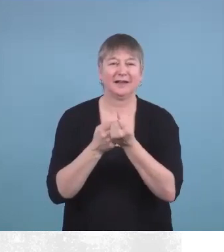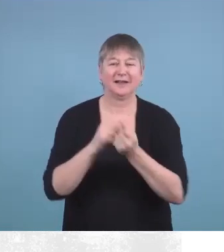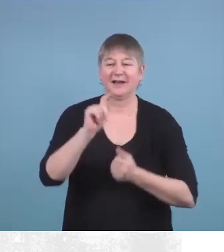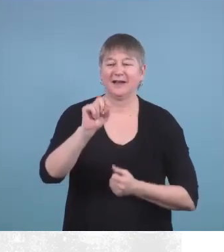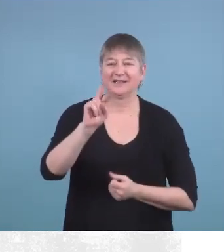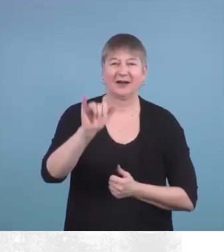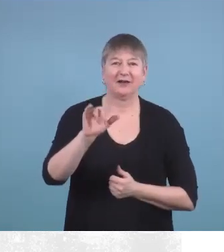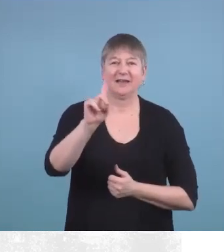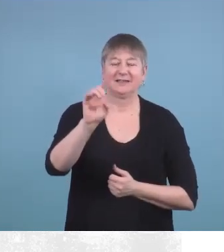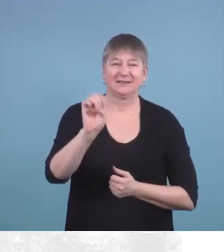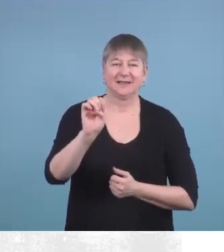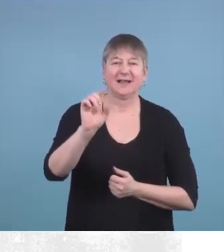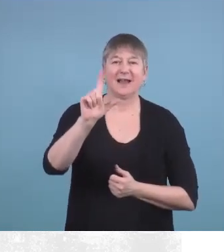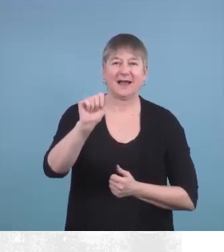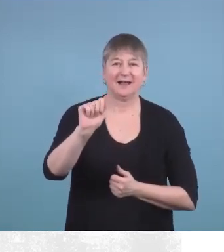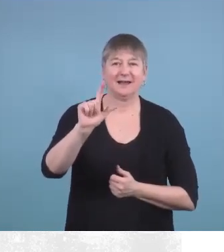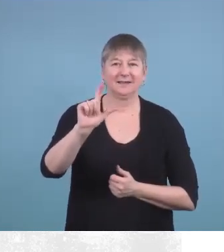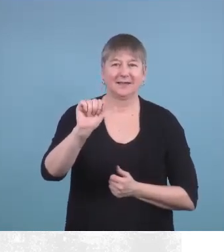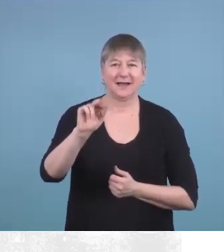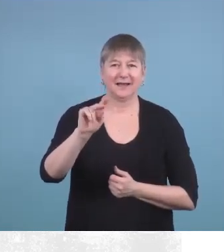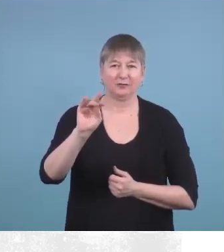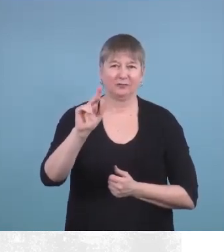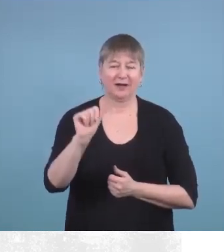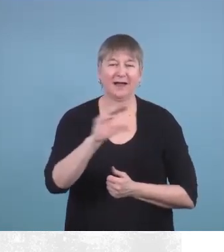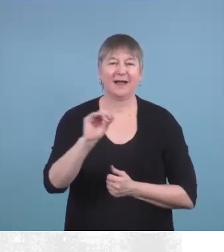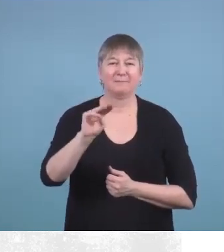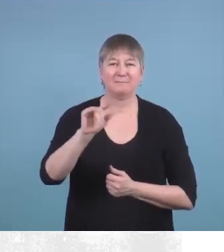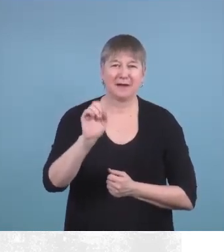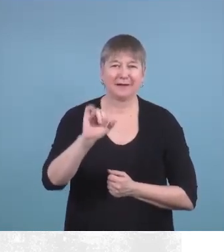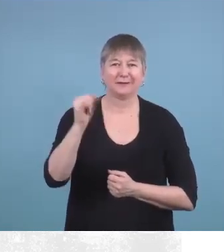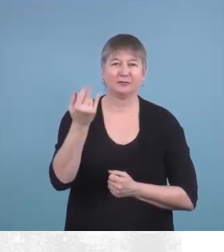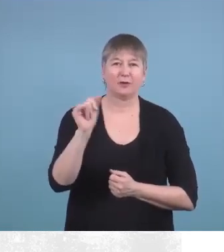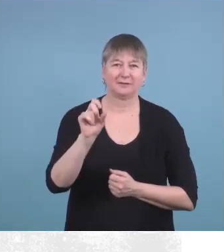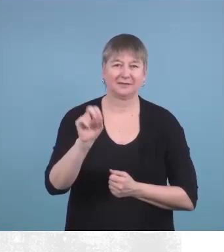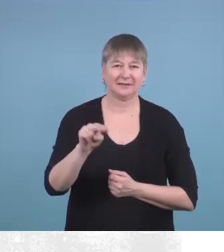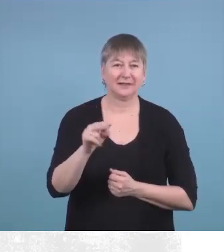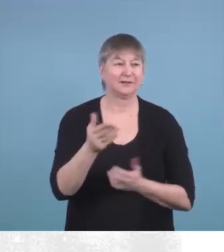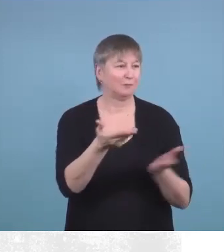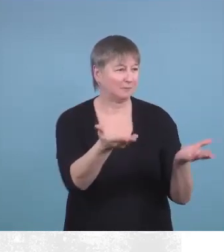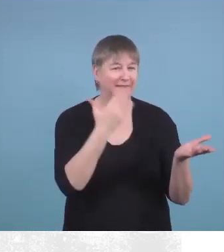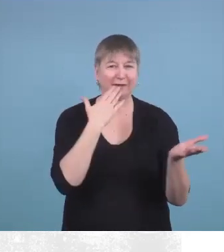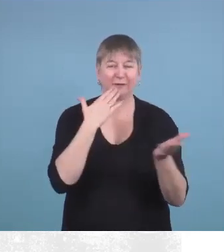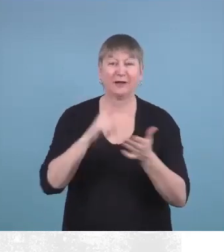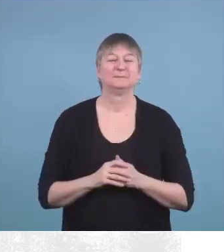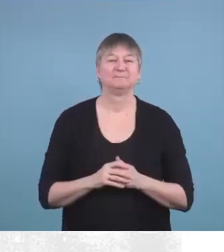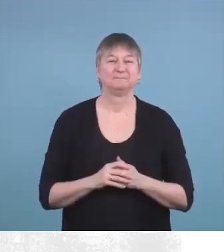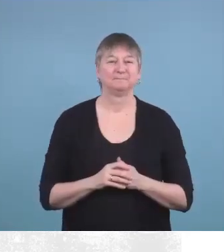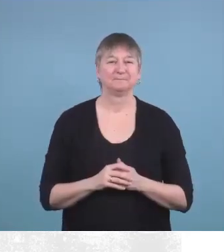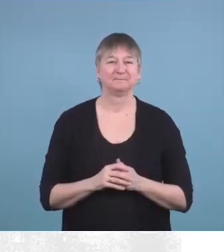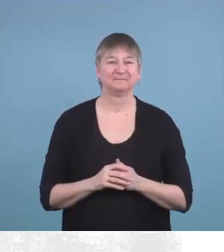and Mike Johnson. So I'm going to hand the mic over to you, Jacqueline. Thank you so much.